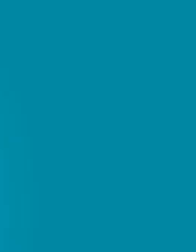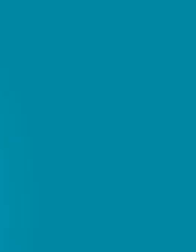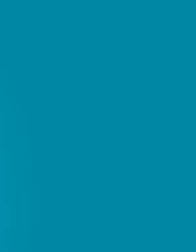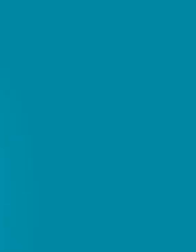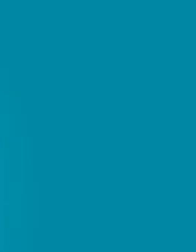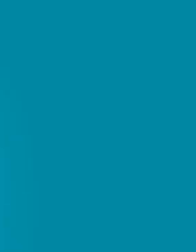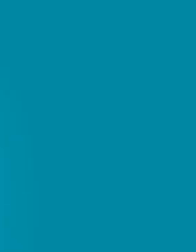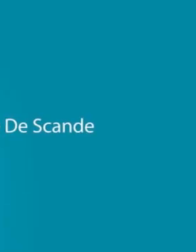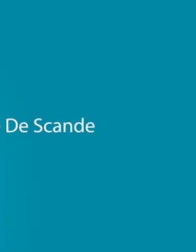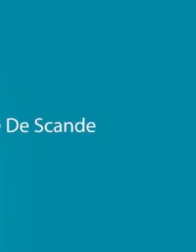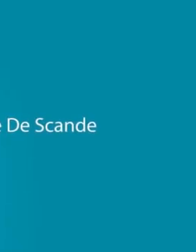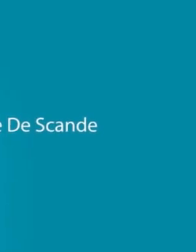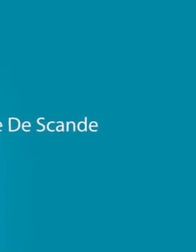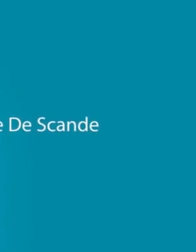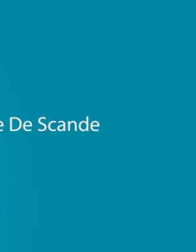Thank